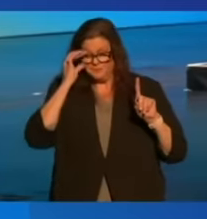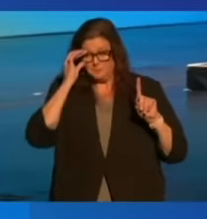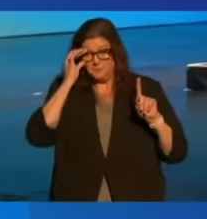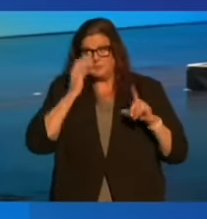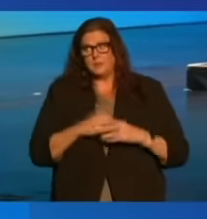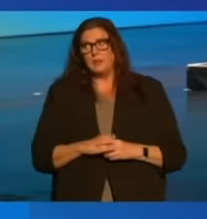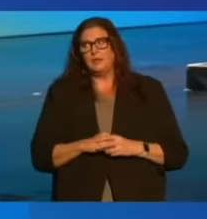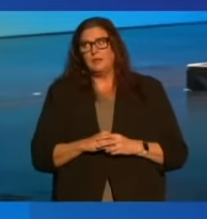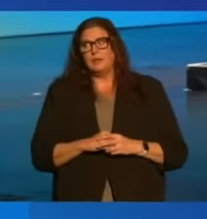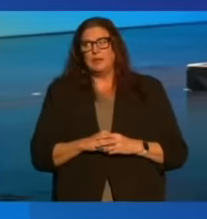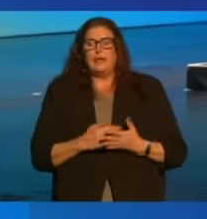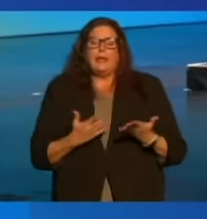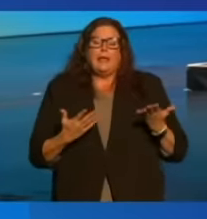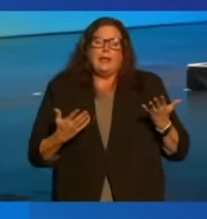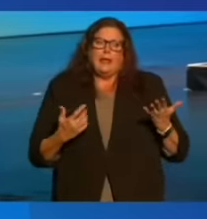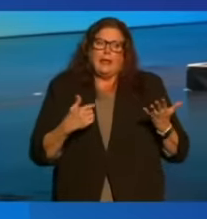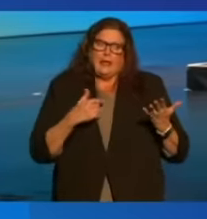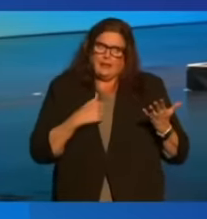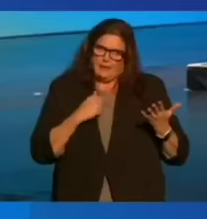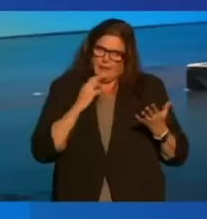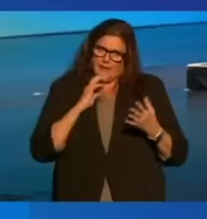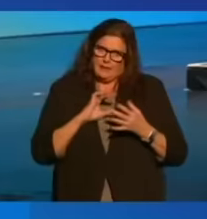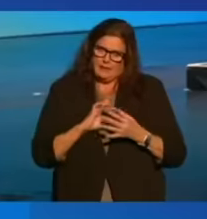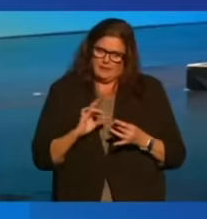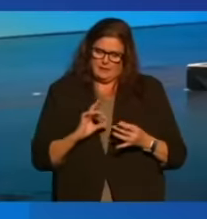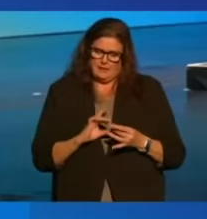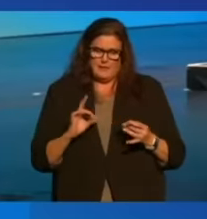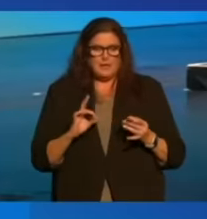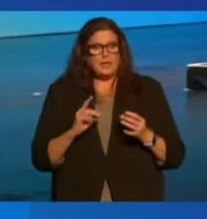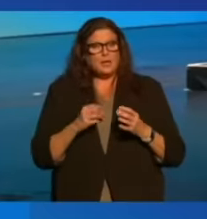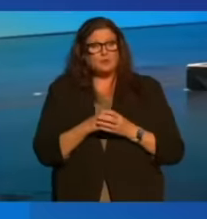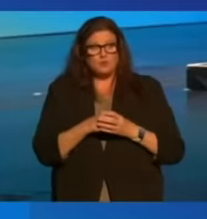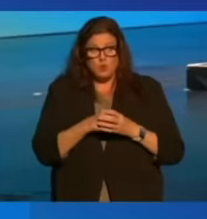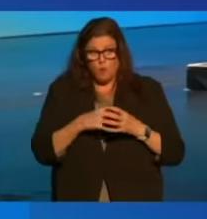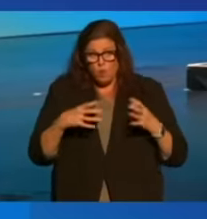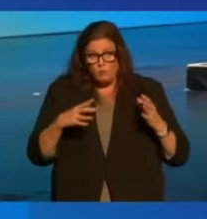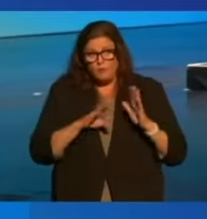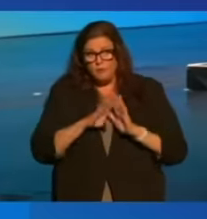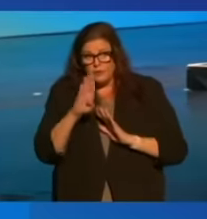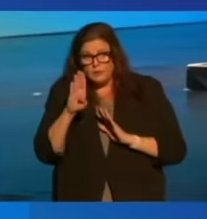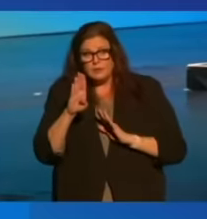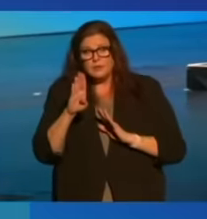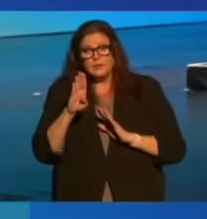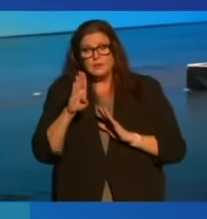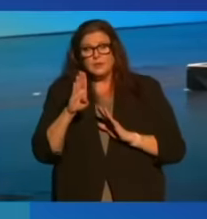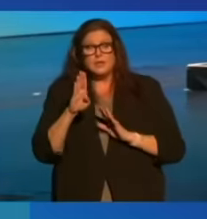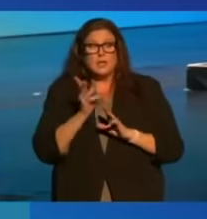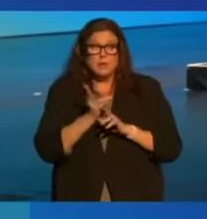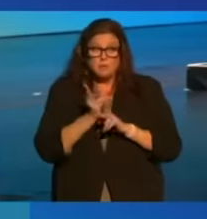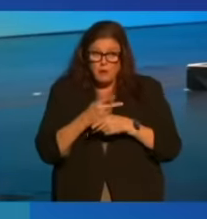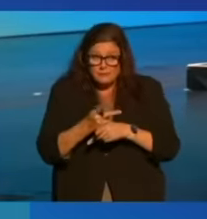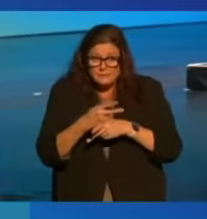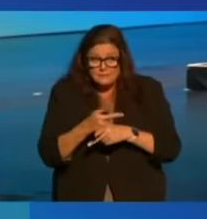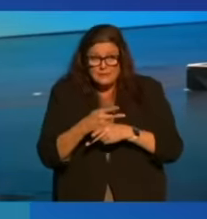But I'm going to argue that growth, productivity,